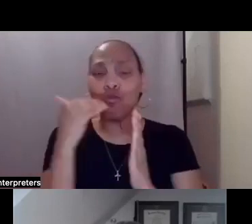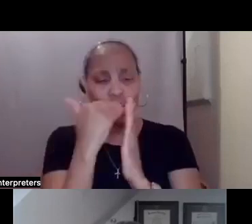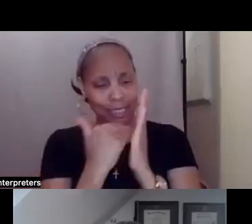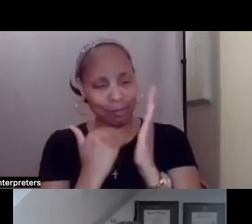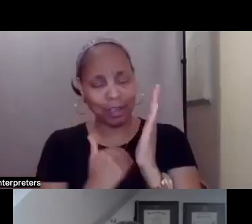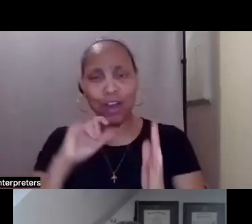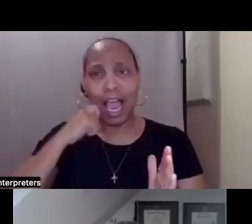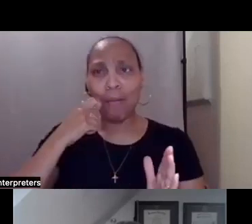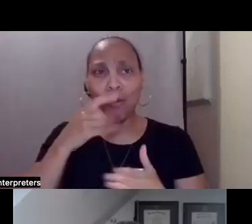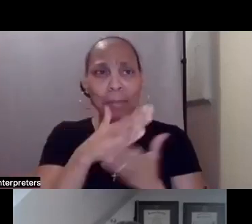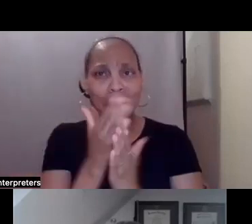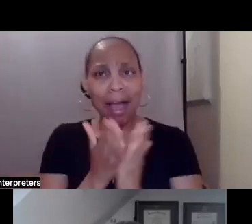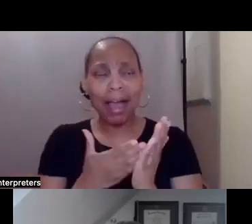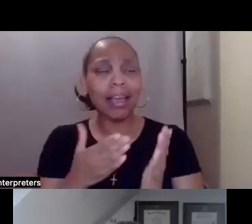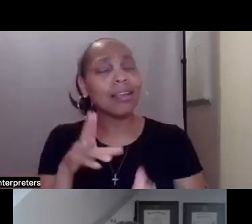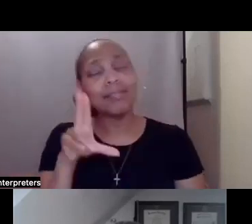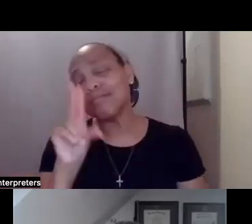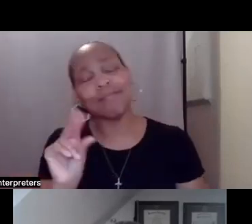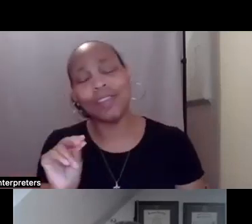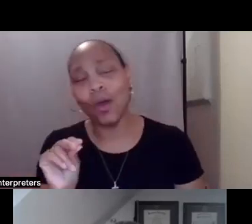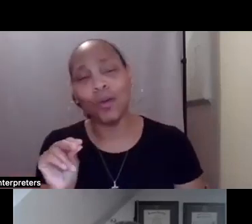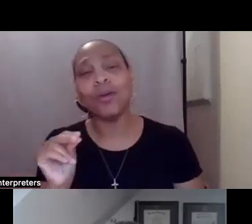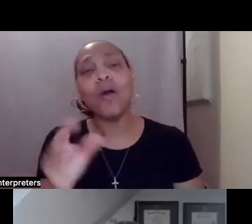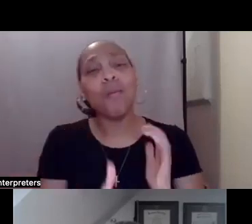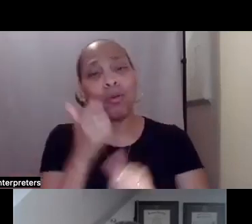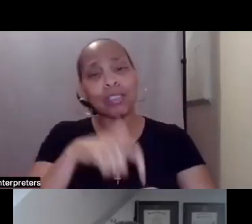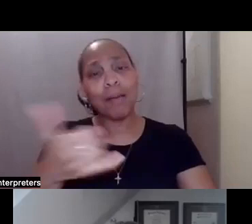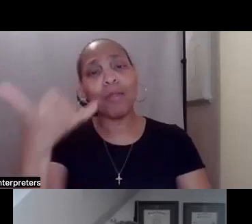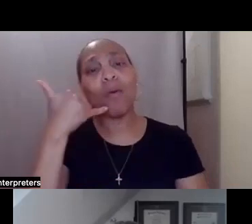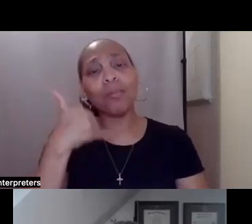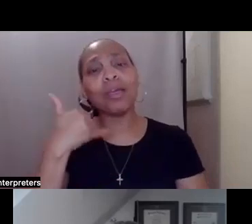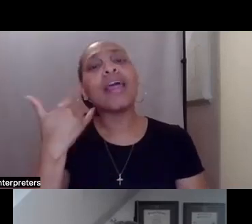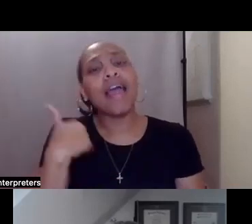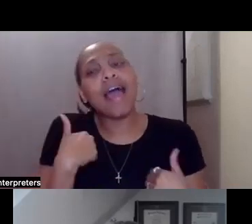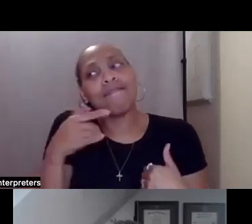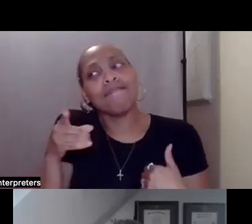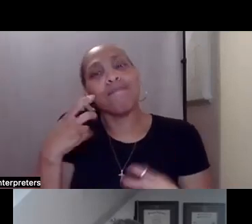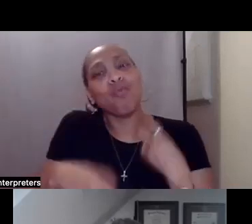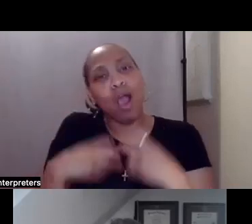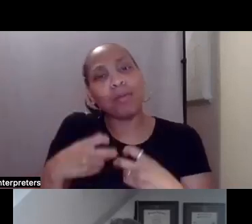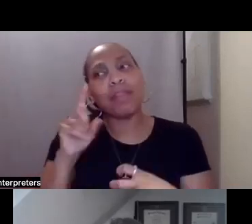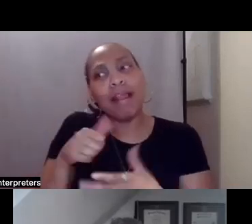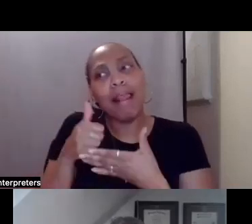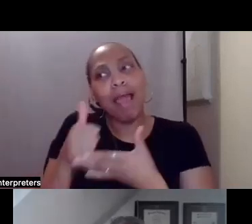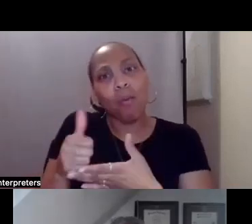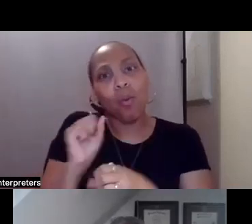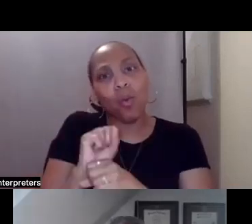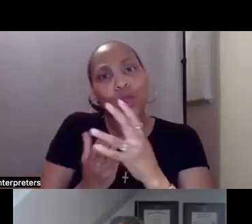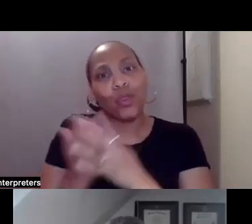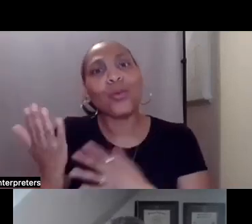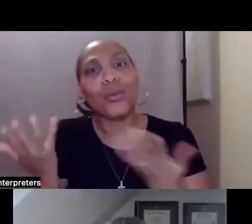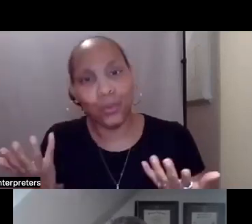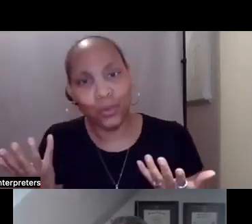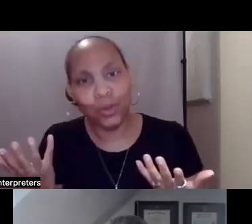problem or something that needs to be figured out and thought through. And even if I don't have an answer, I find that they appreciate that, um, that I'll go